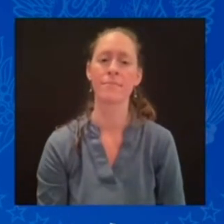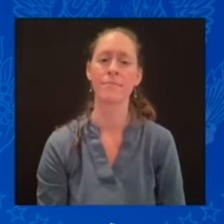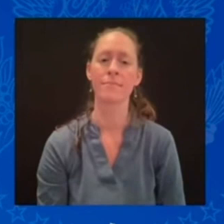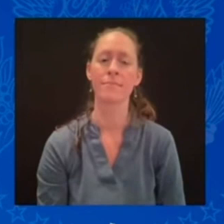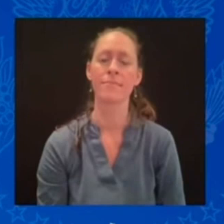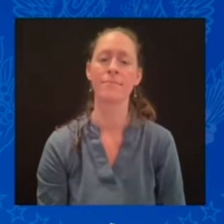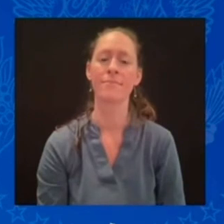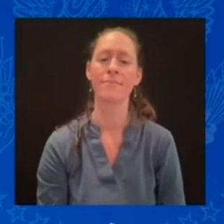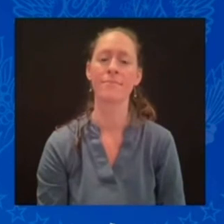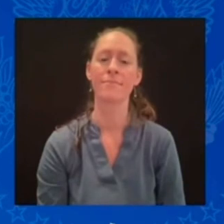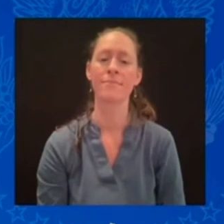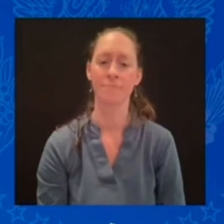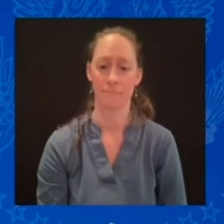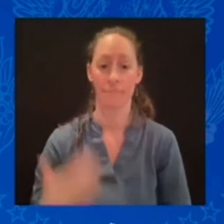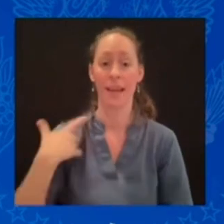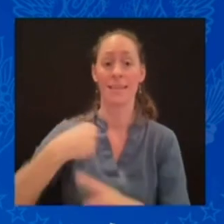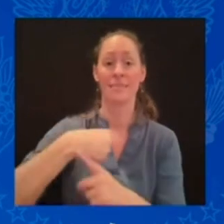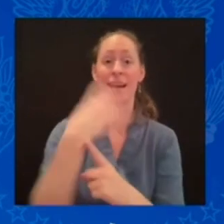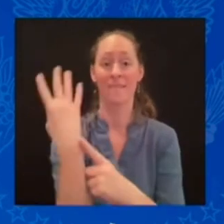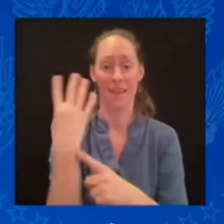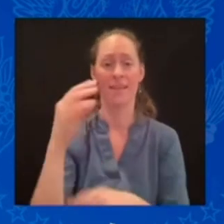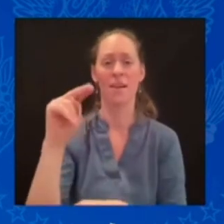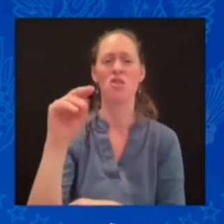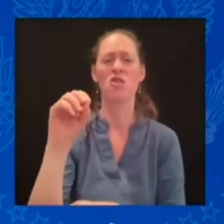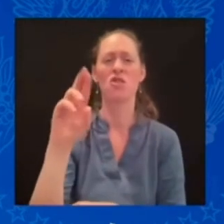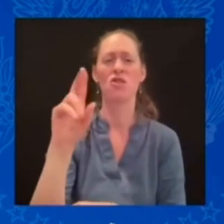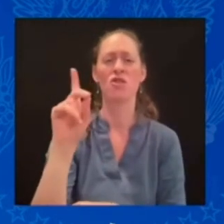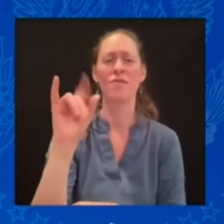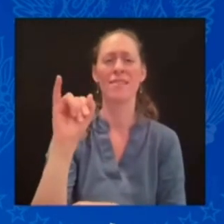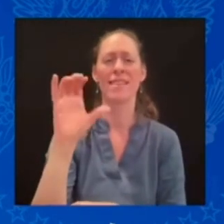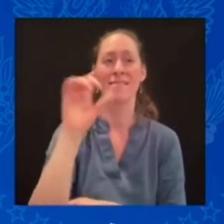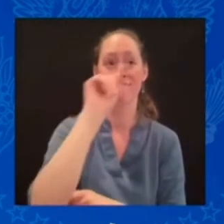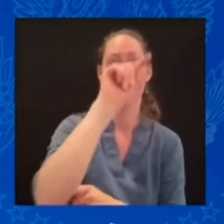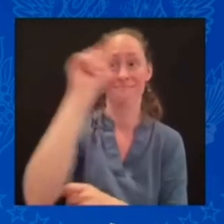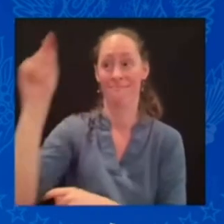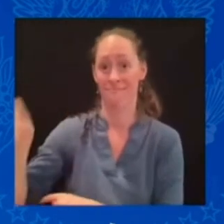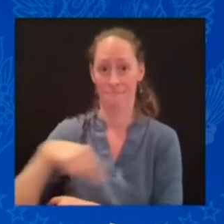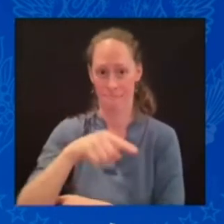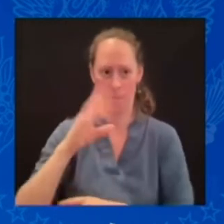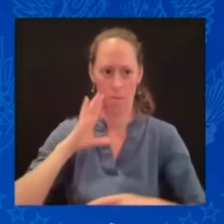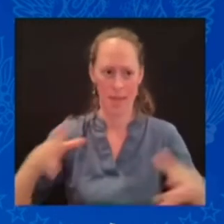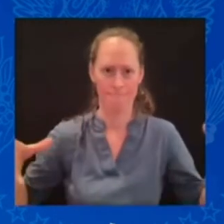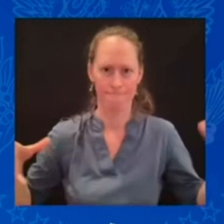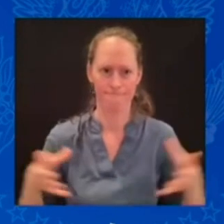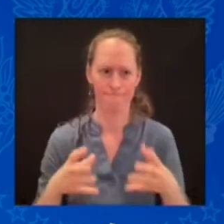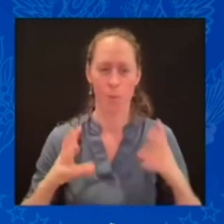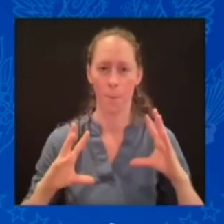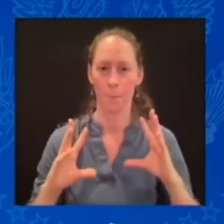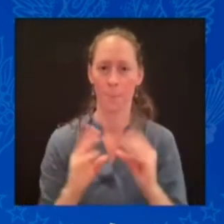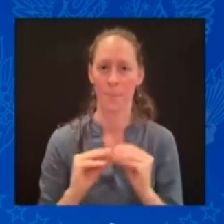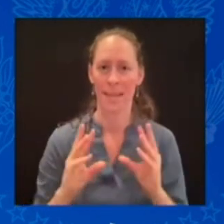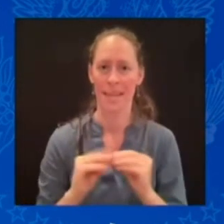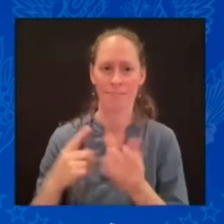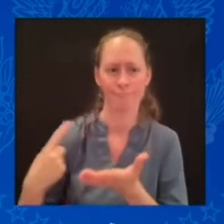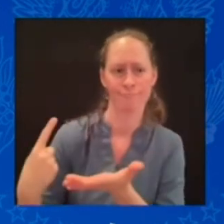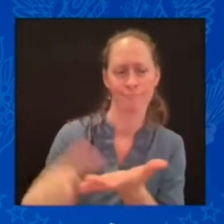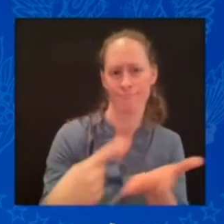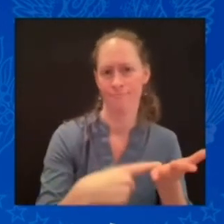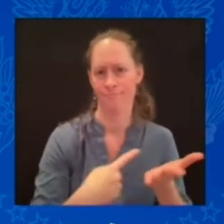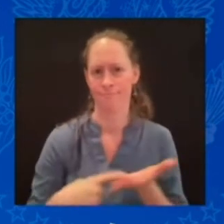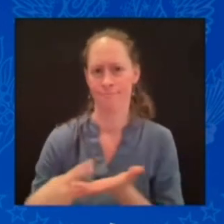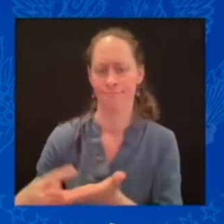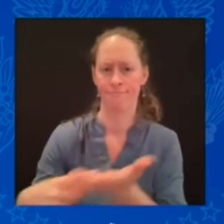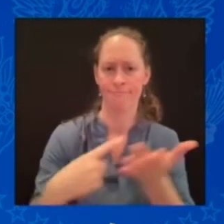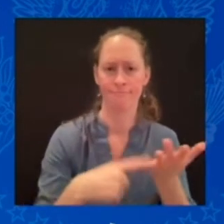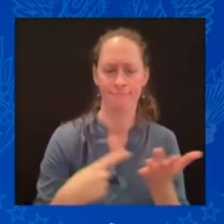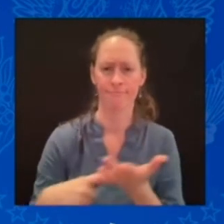started during President Obama's time and it has been very valuable tool for